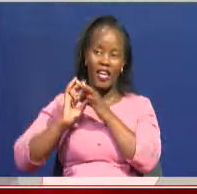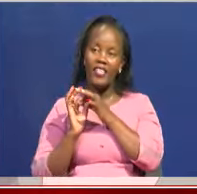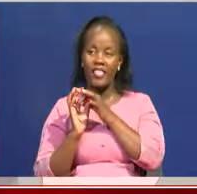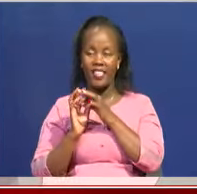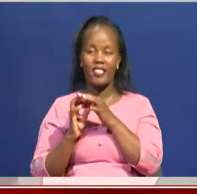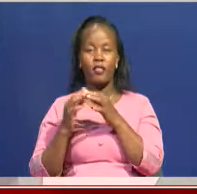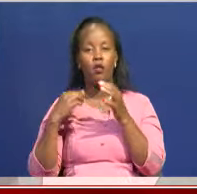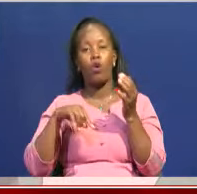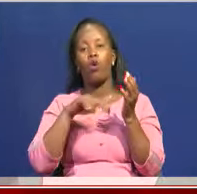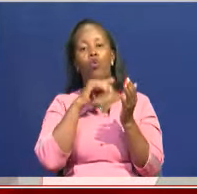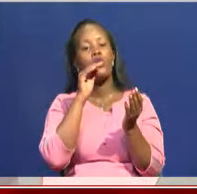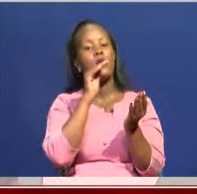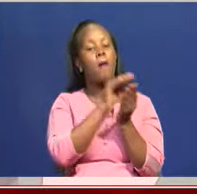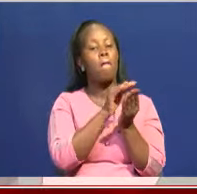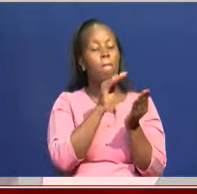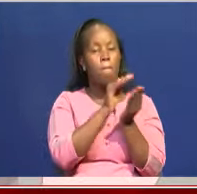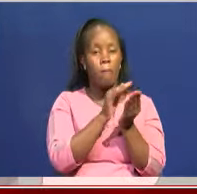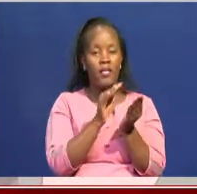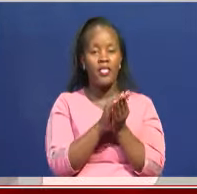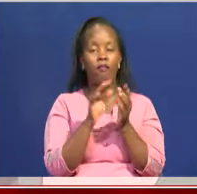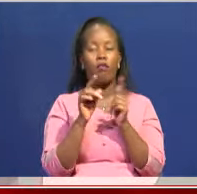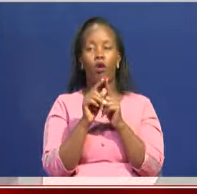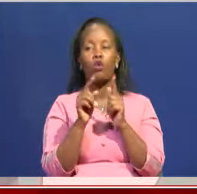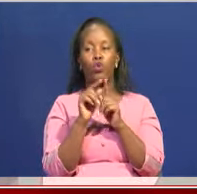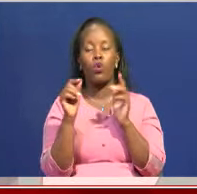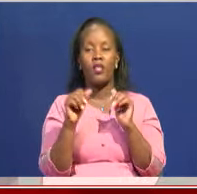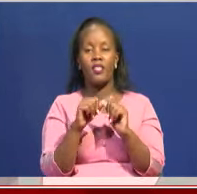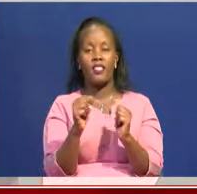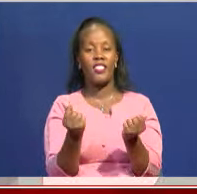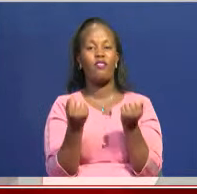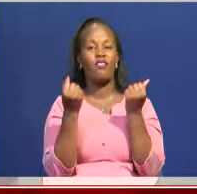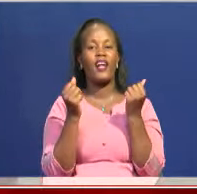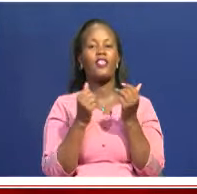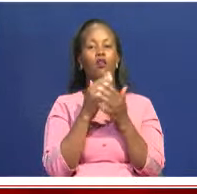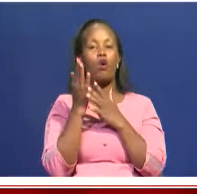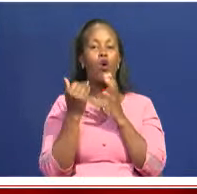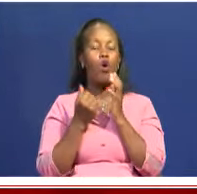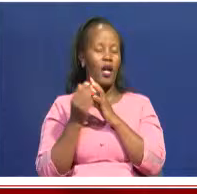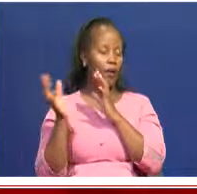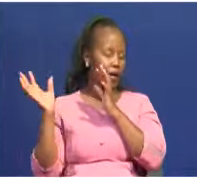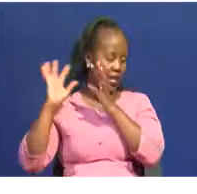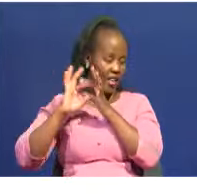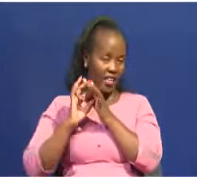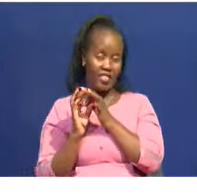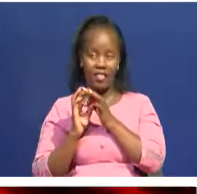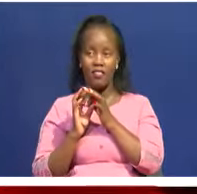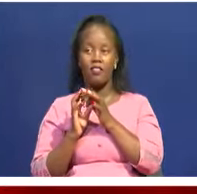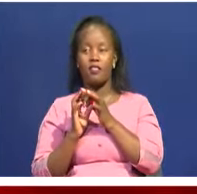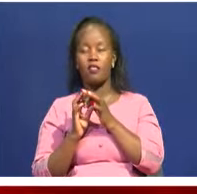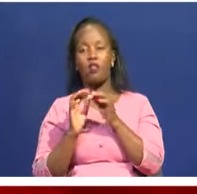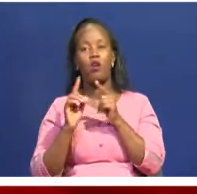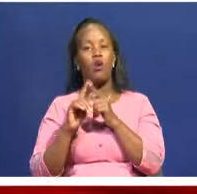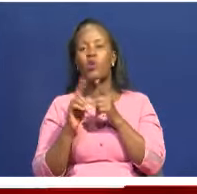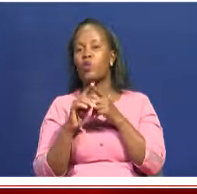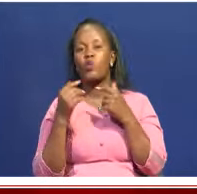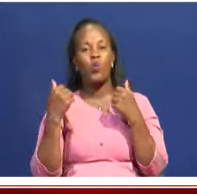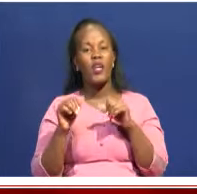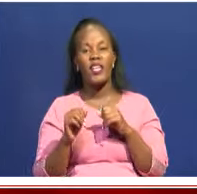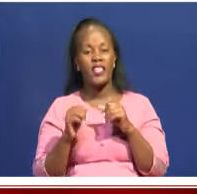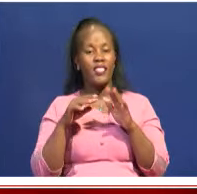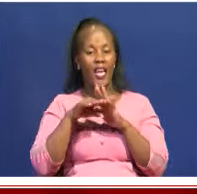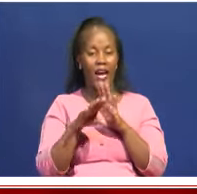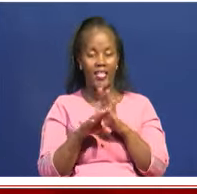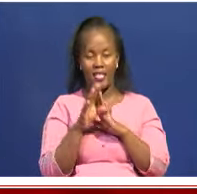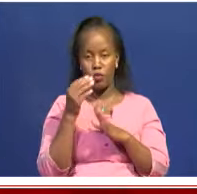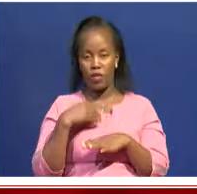preserve and safeguard all our cultures, our heritage and the assets that we have as a country.